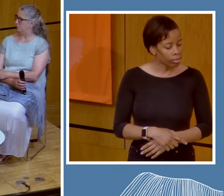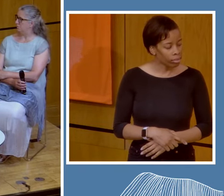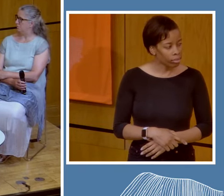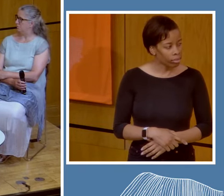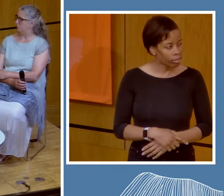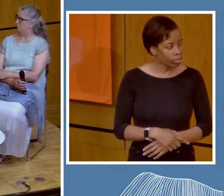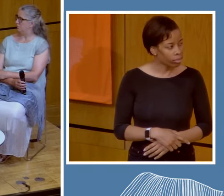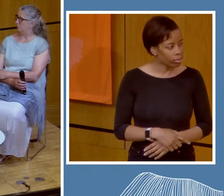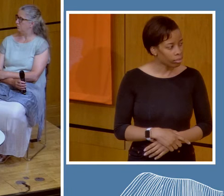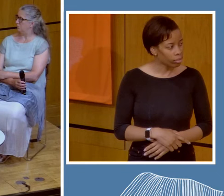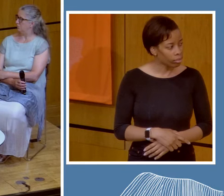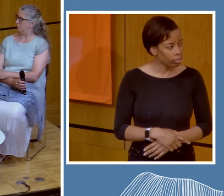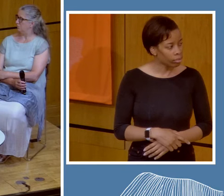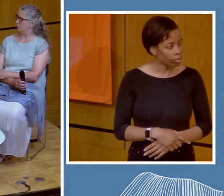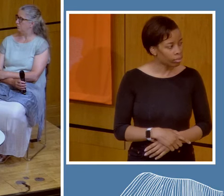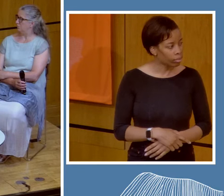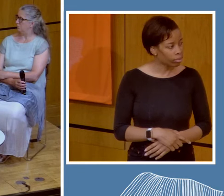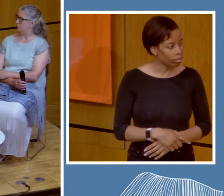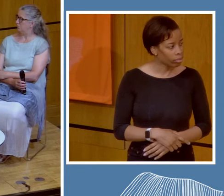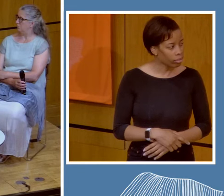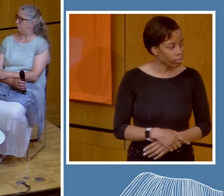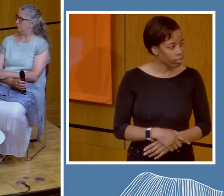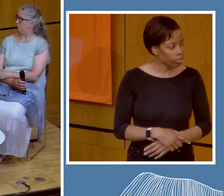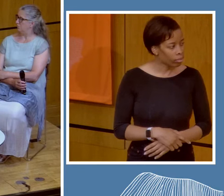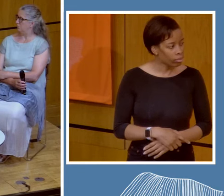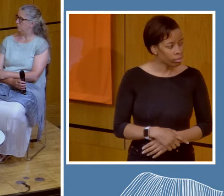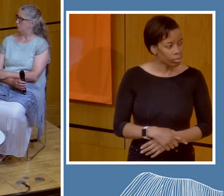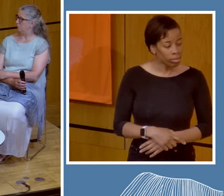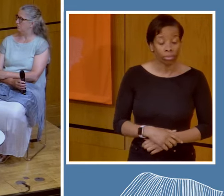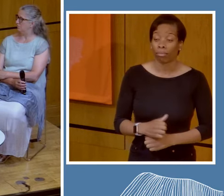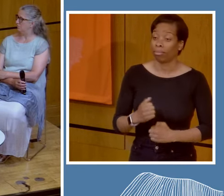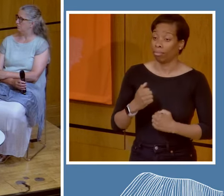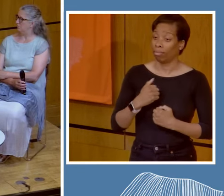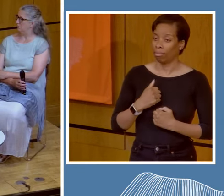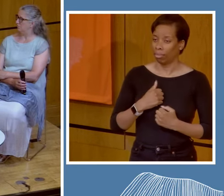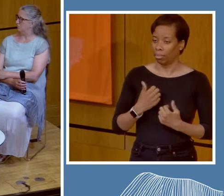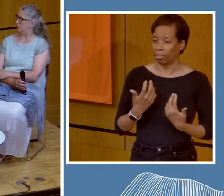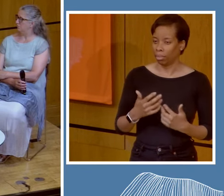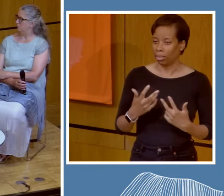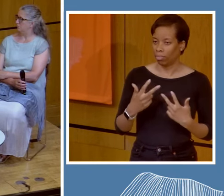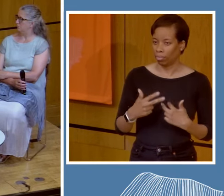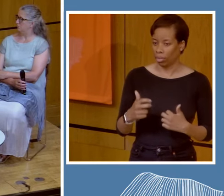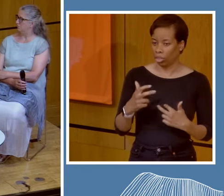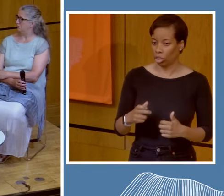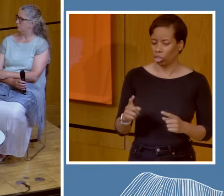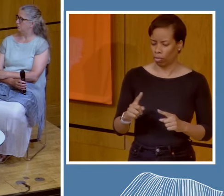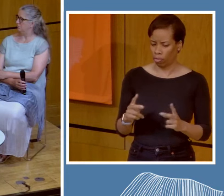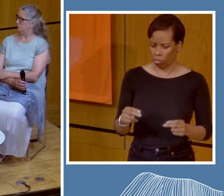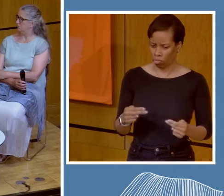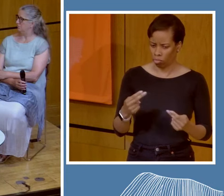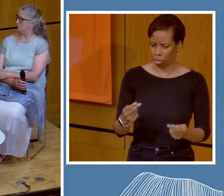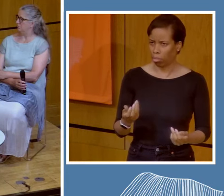Yeah, so given my research on reparations, part of it is trying to understand what